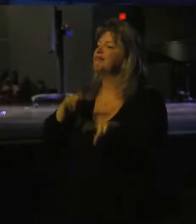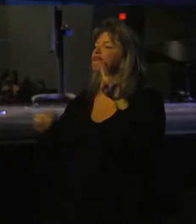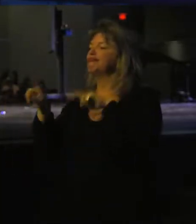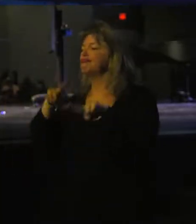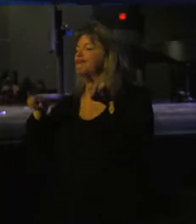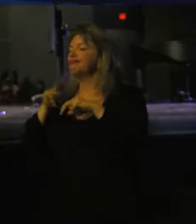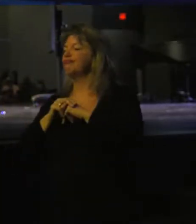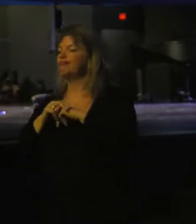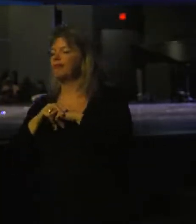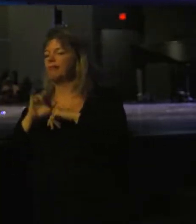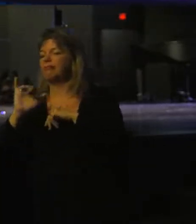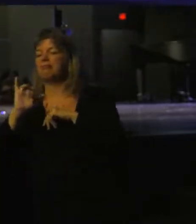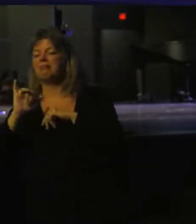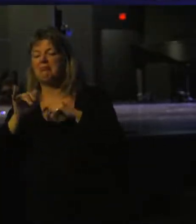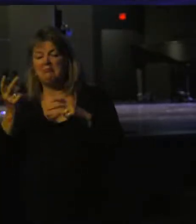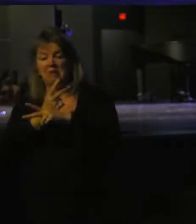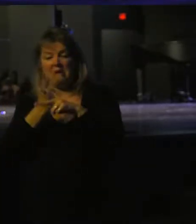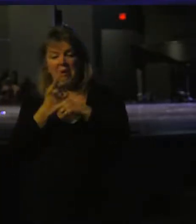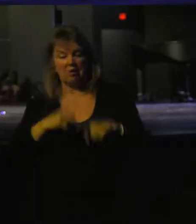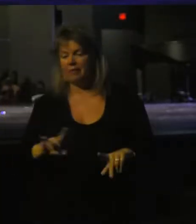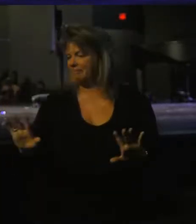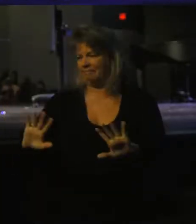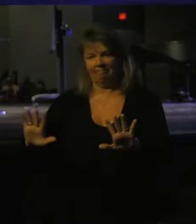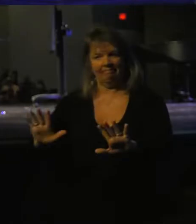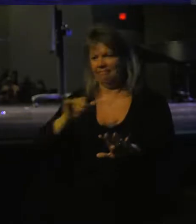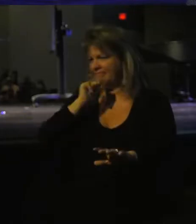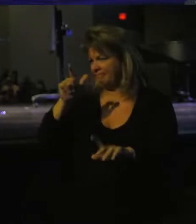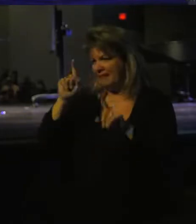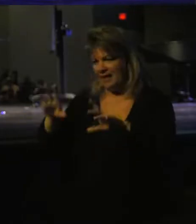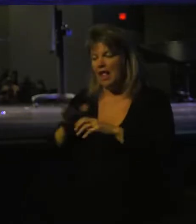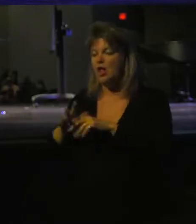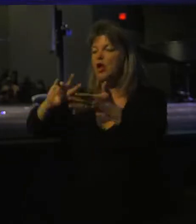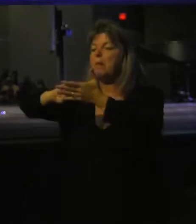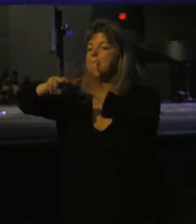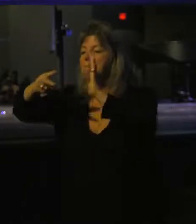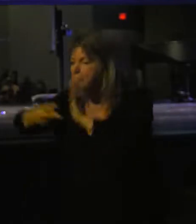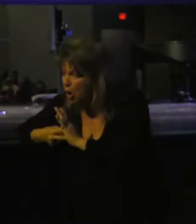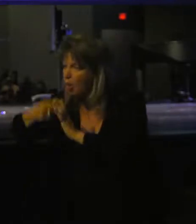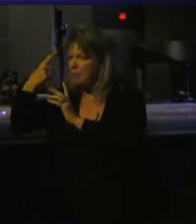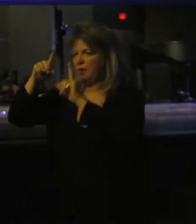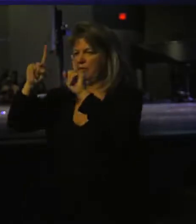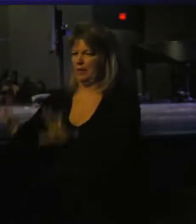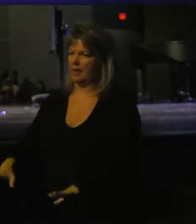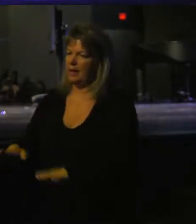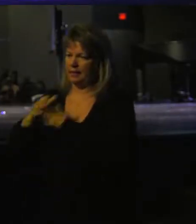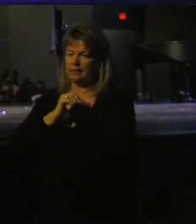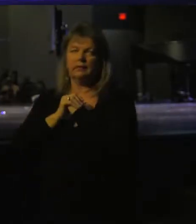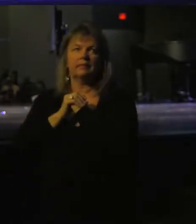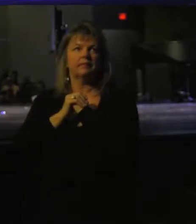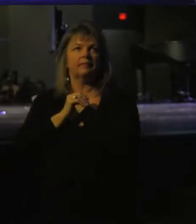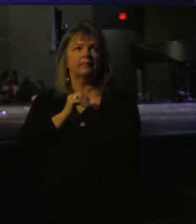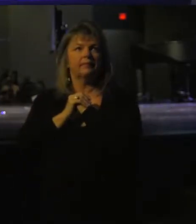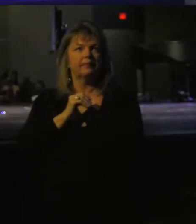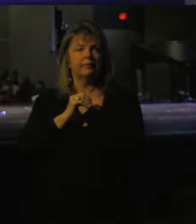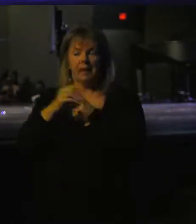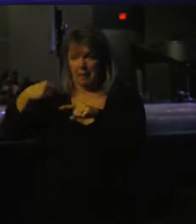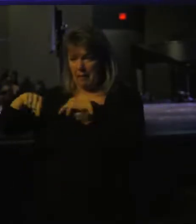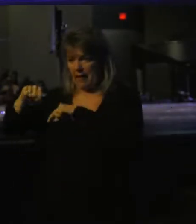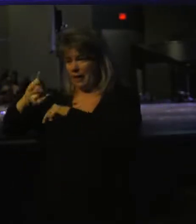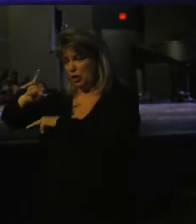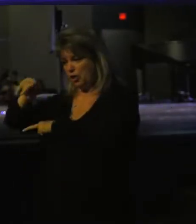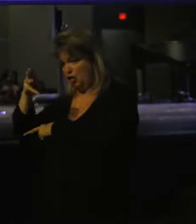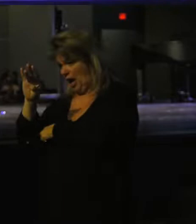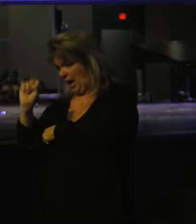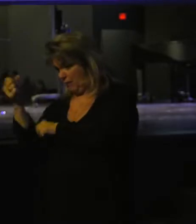scramble and try to figure out what's going on. No, there's a purpose for the test. Back in the book of